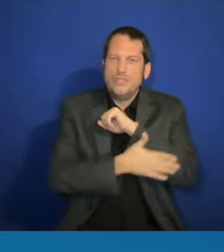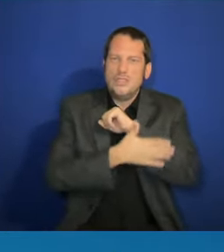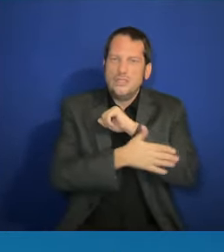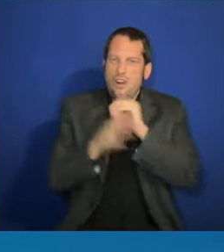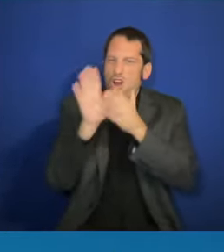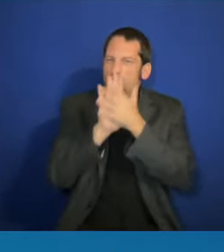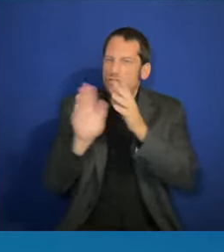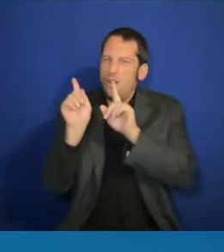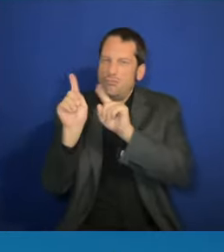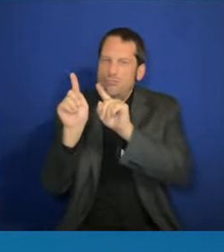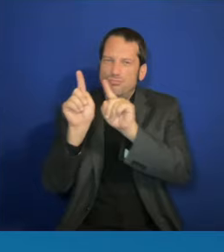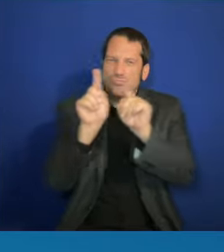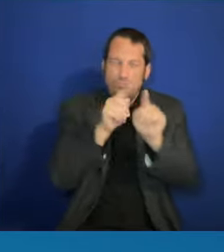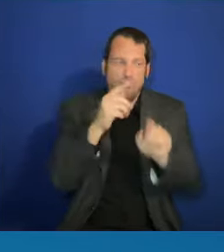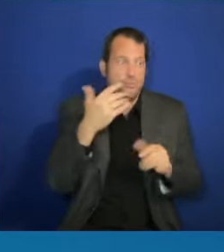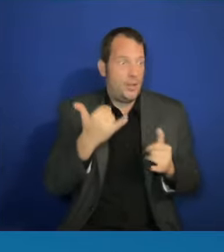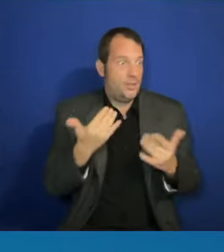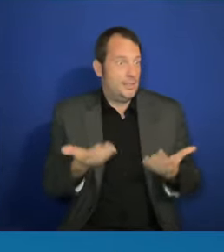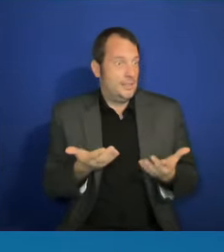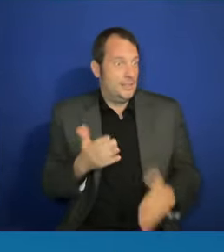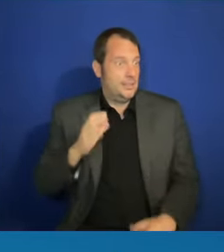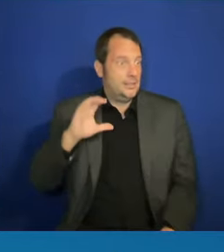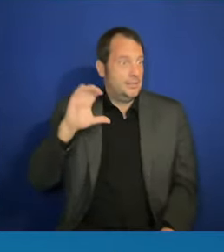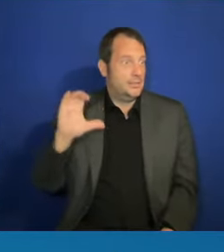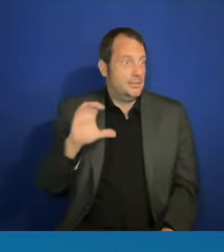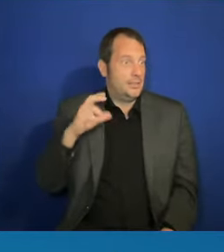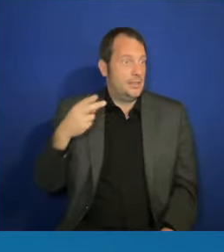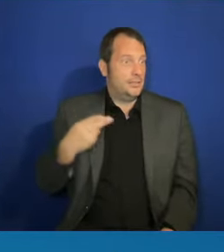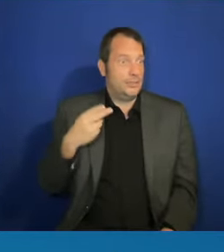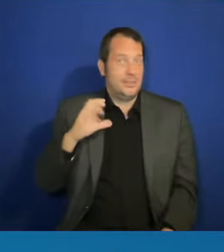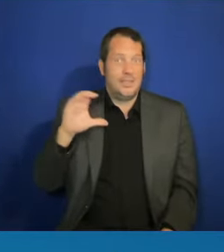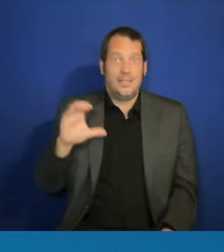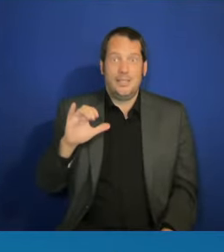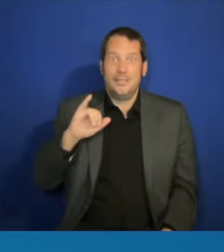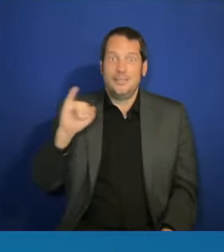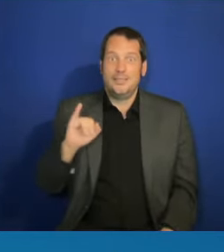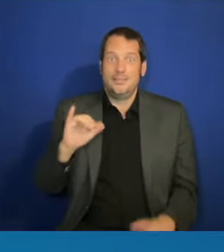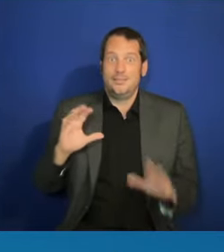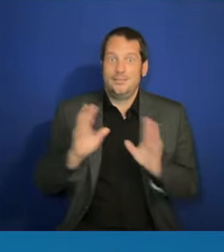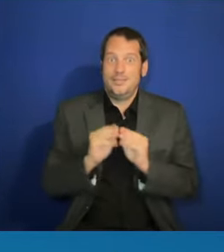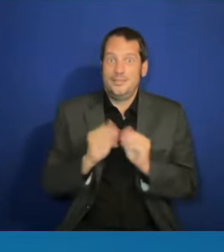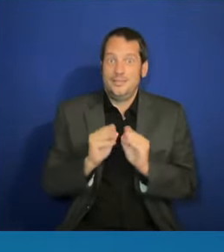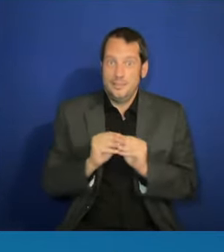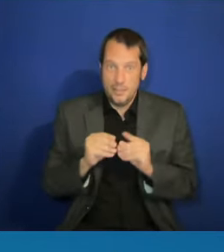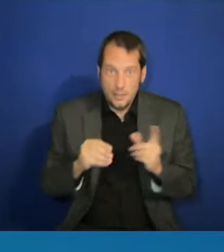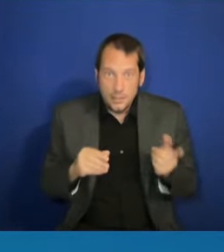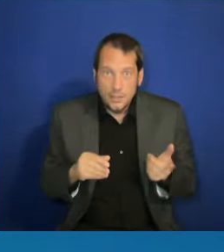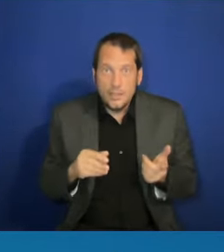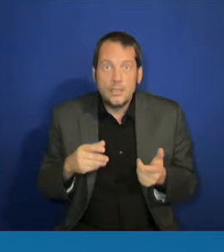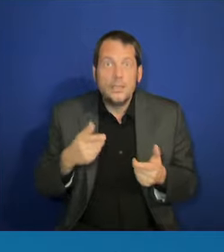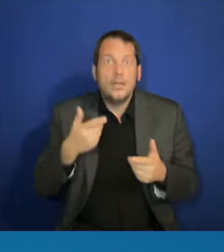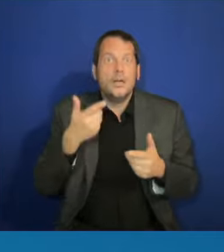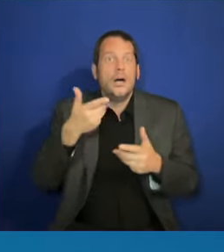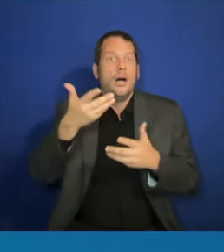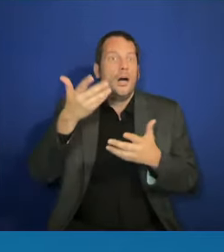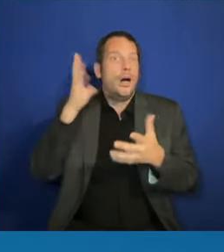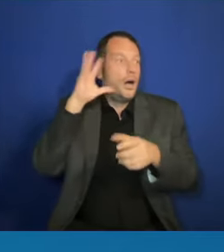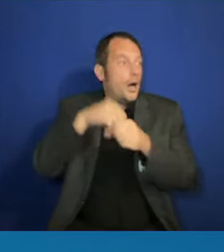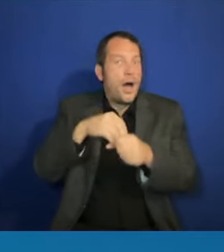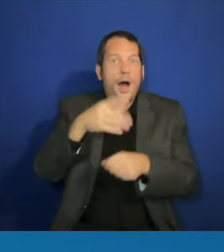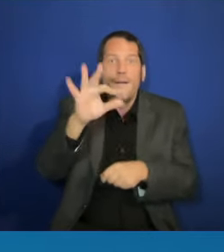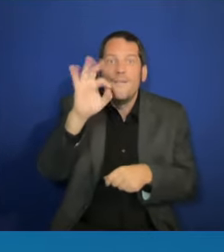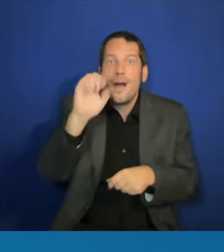the interns here, with the fellowship program, which you've been doing for years, bringing up and lifting up our young leaders.